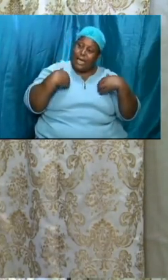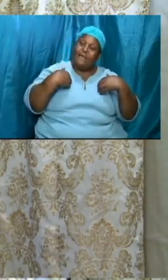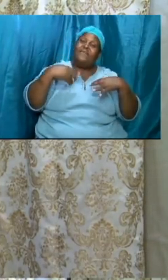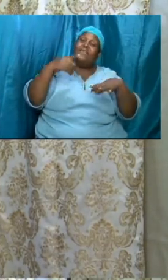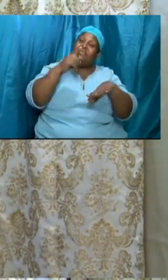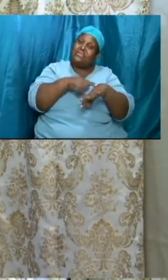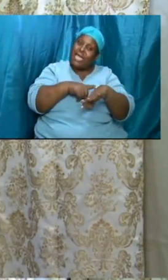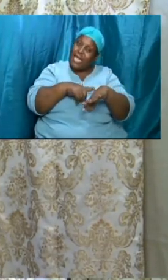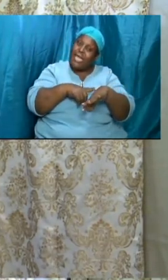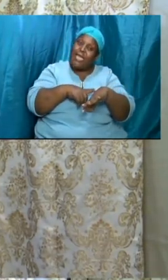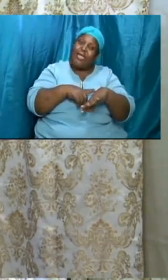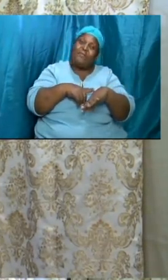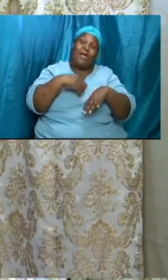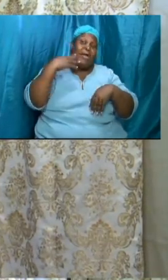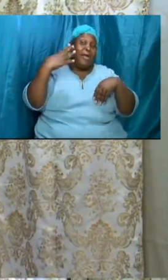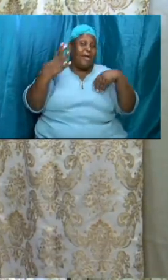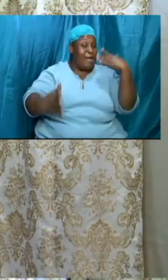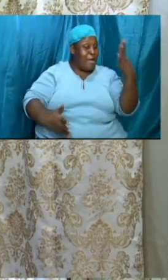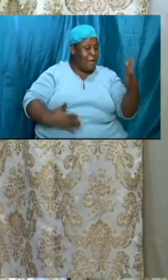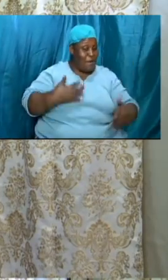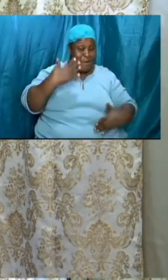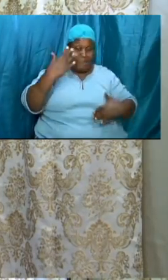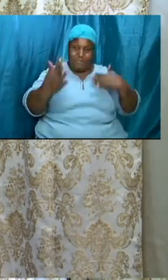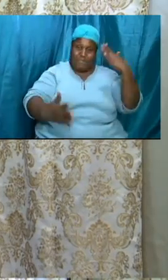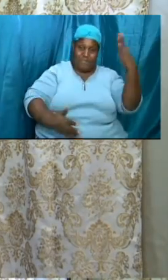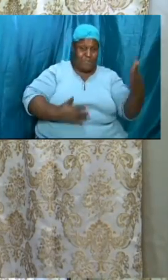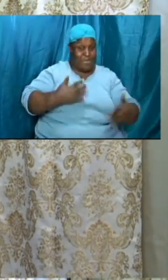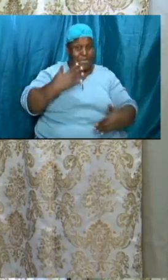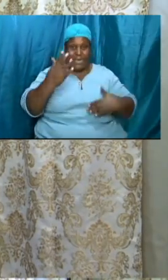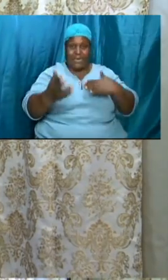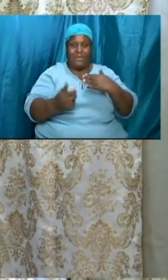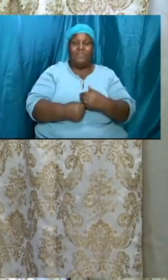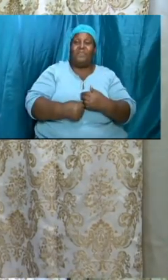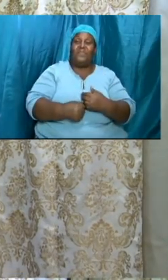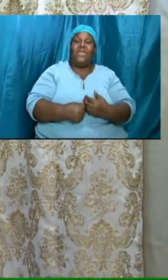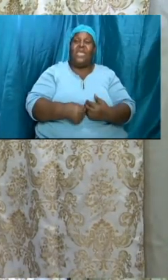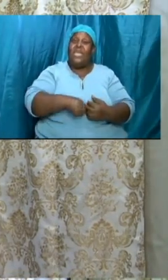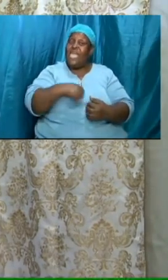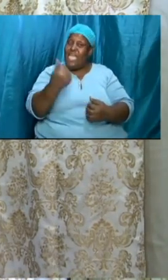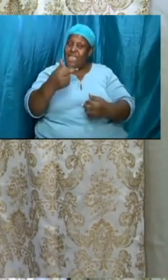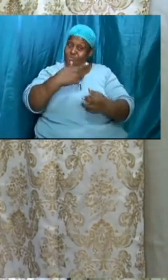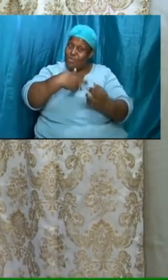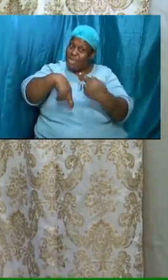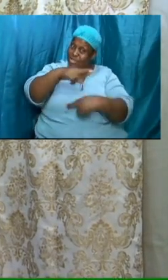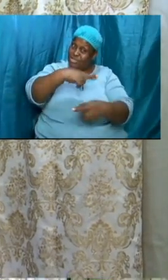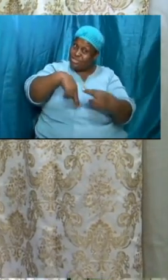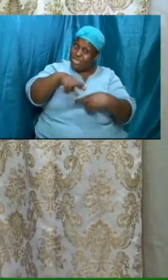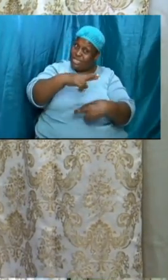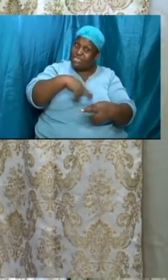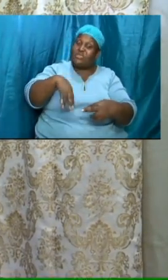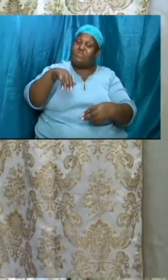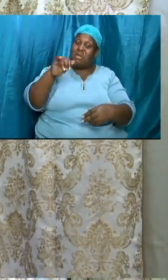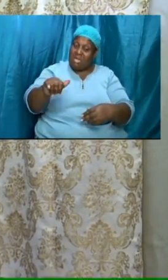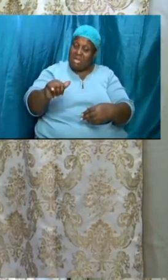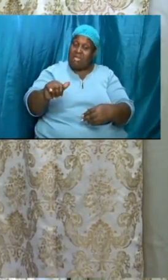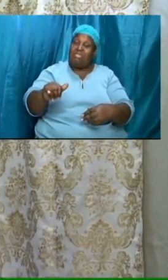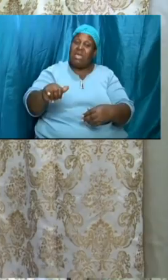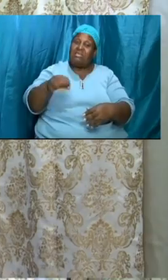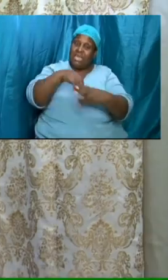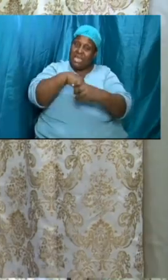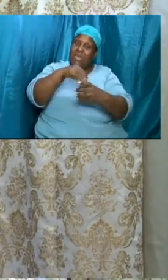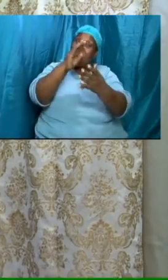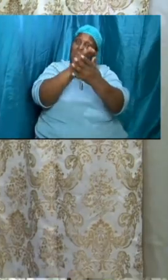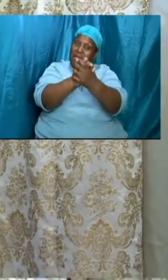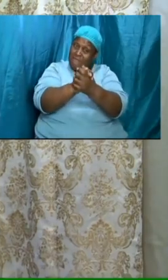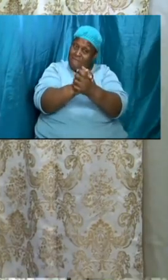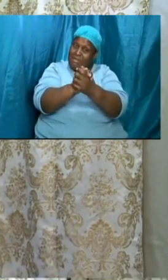time of our lives in any relationship that culminates in marriage in any relationship that